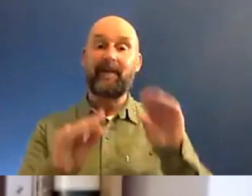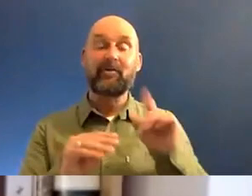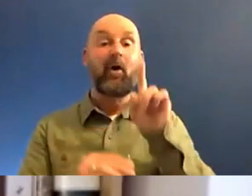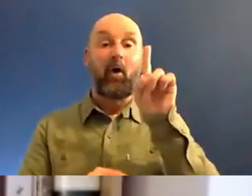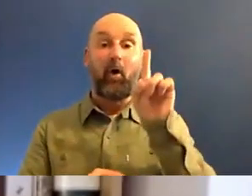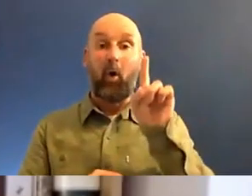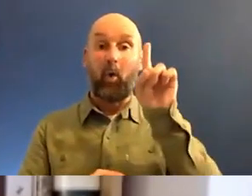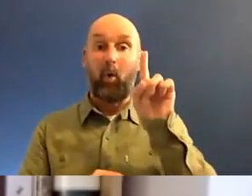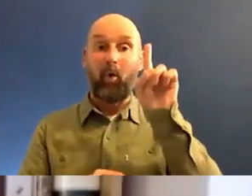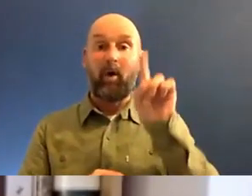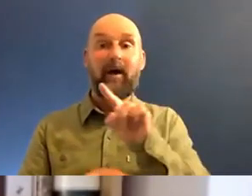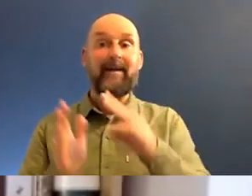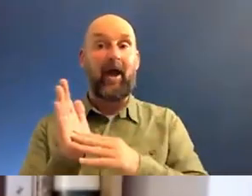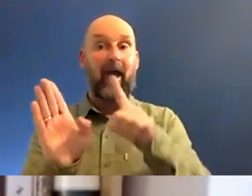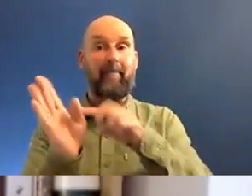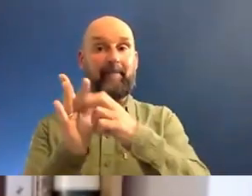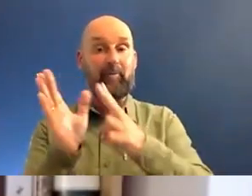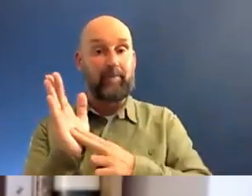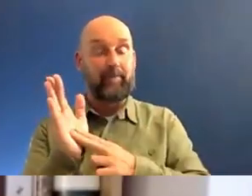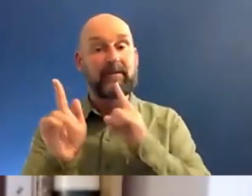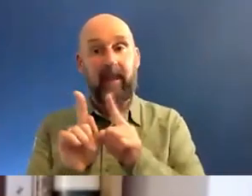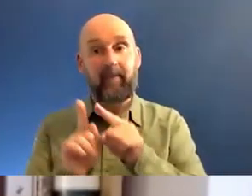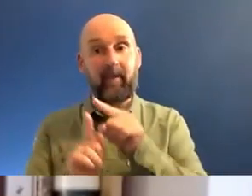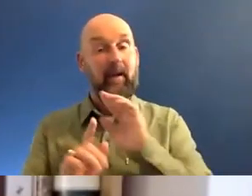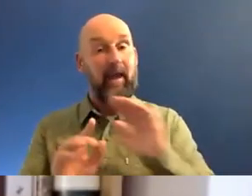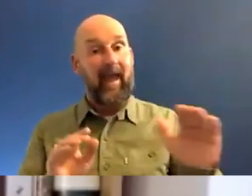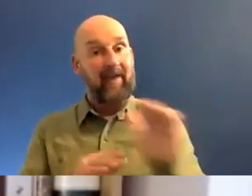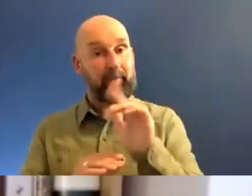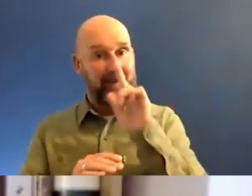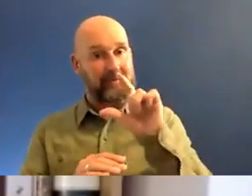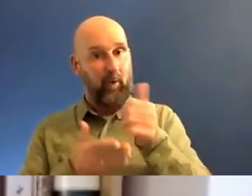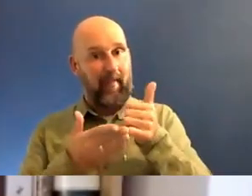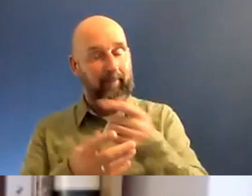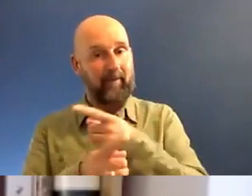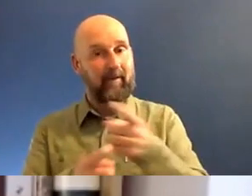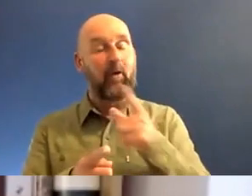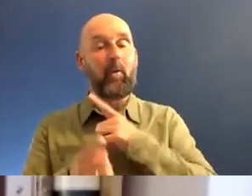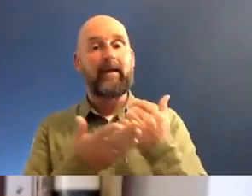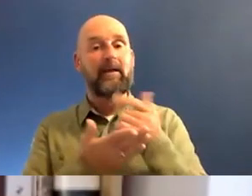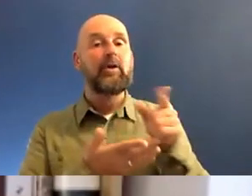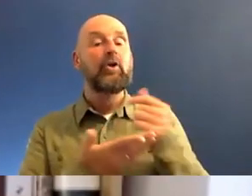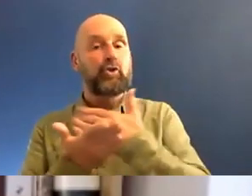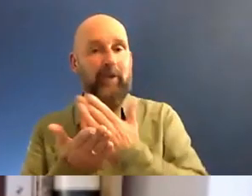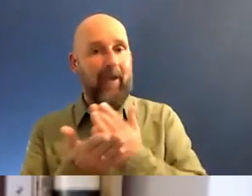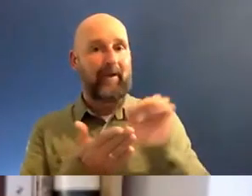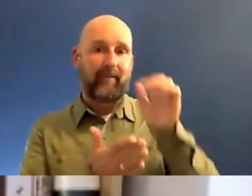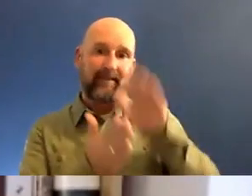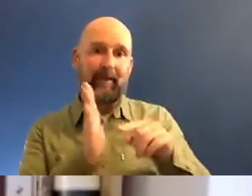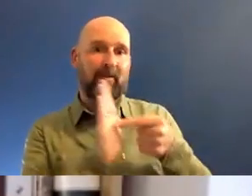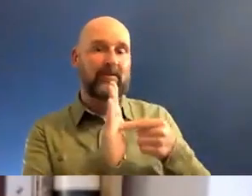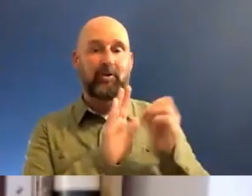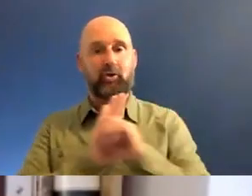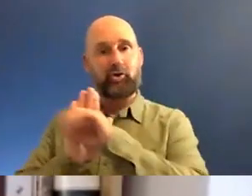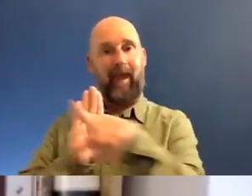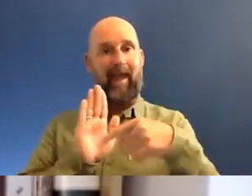have a few, a few words to Miriam. So what you're saying is you, everybody can make a small difference, even if it's only by sharing the experience, existence of